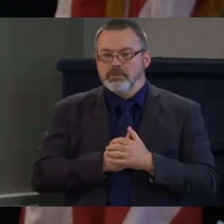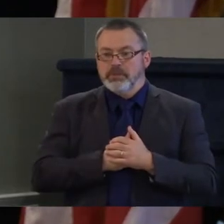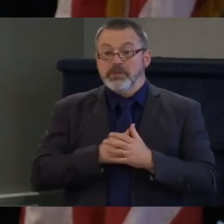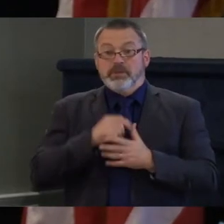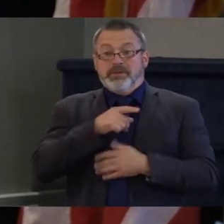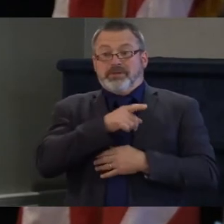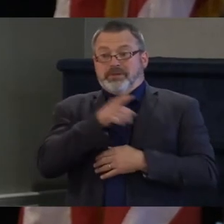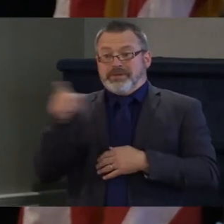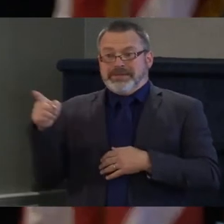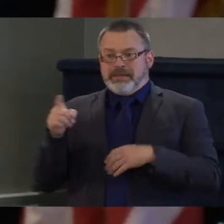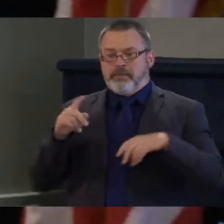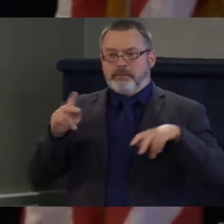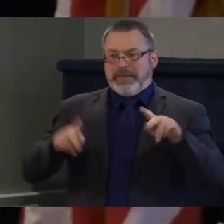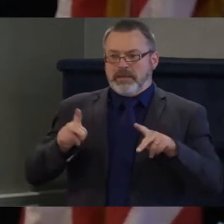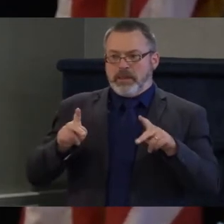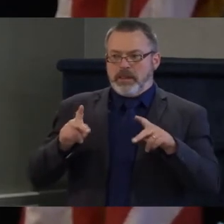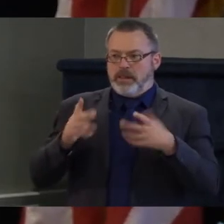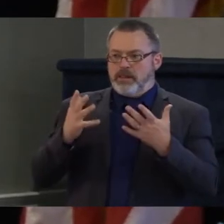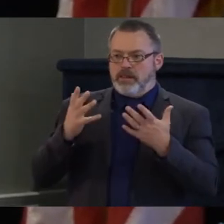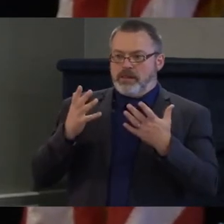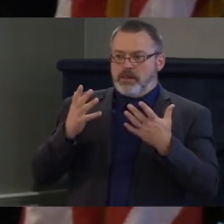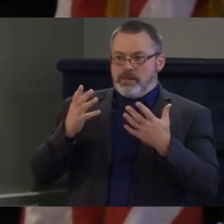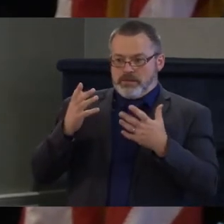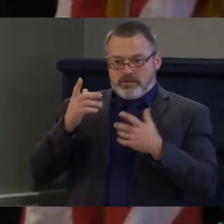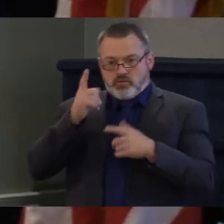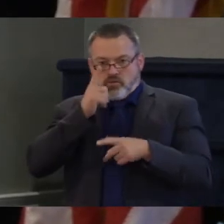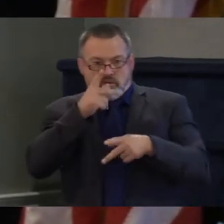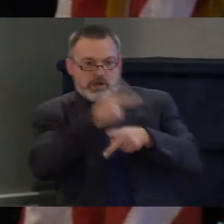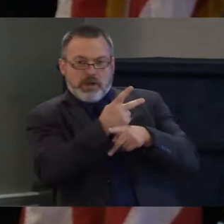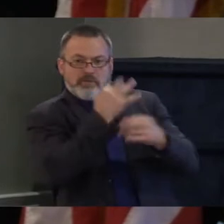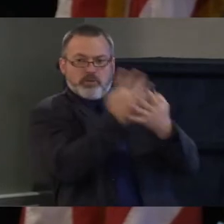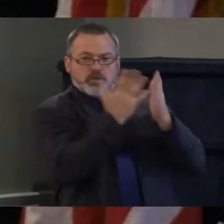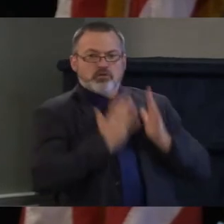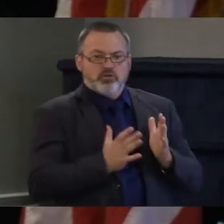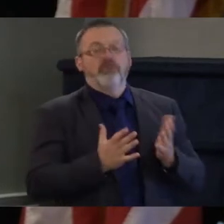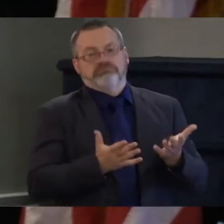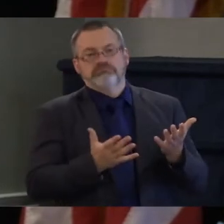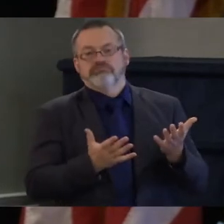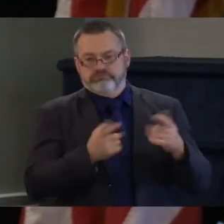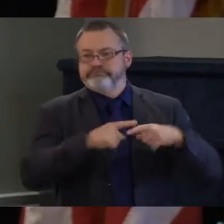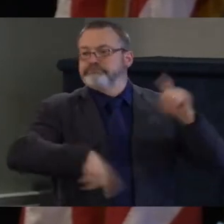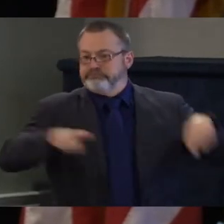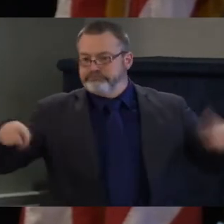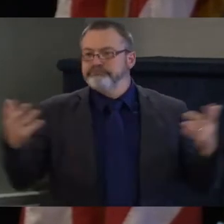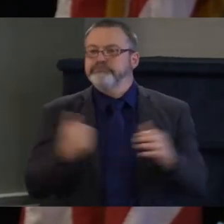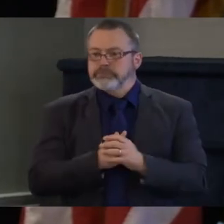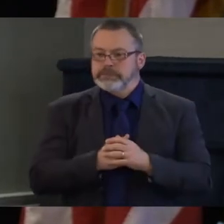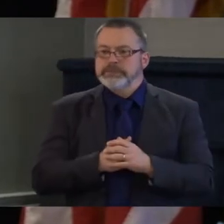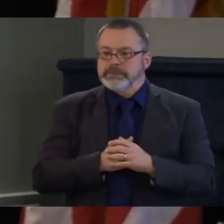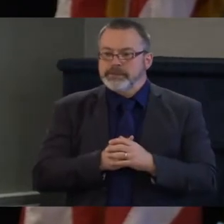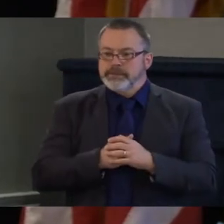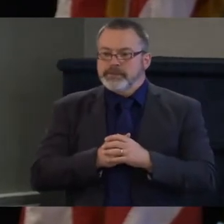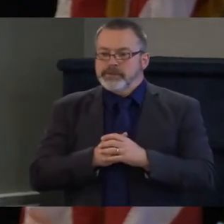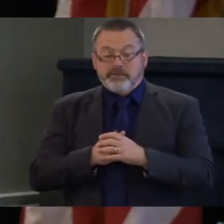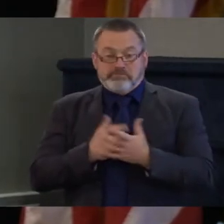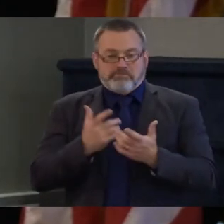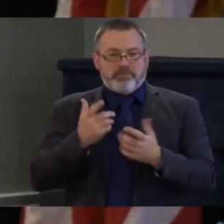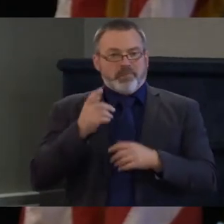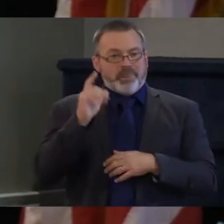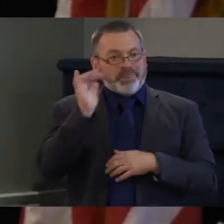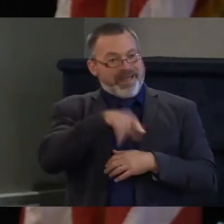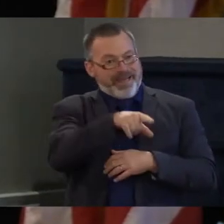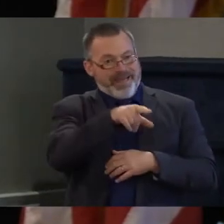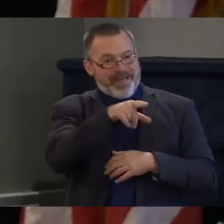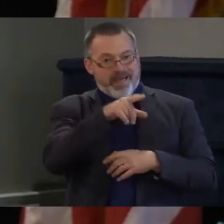treated and cared for. And it's not just, I mean, the able-bodied are not, people without any